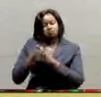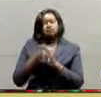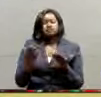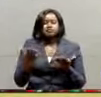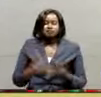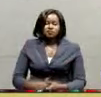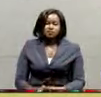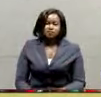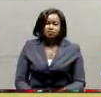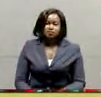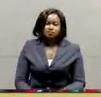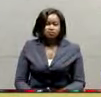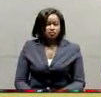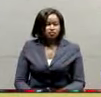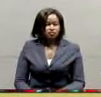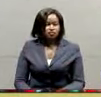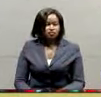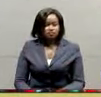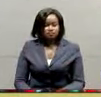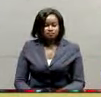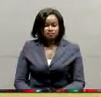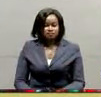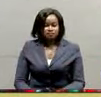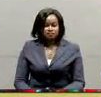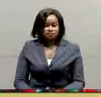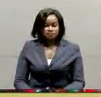Lokong, what do want to do with your children?